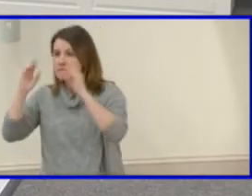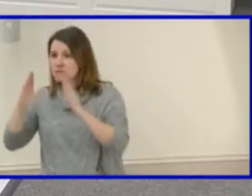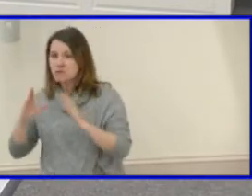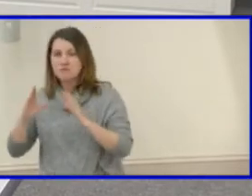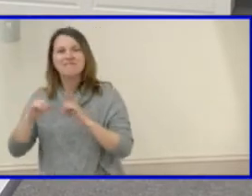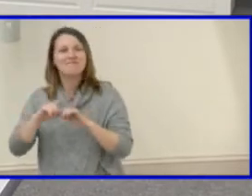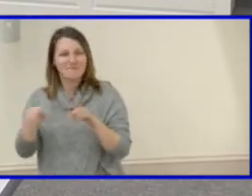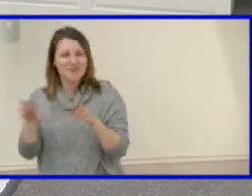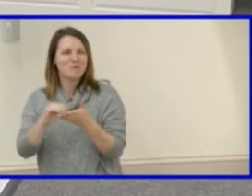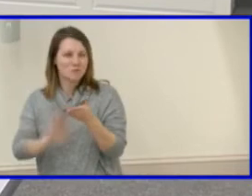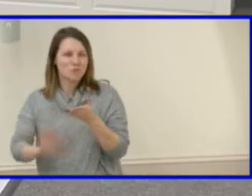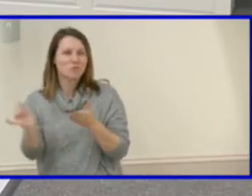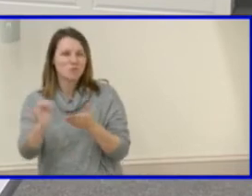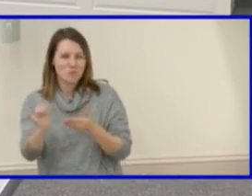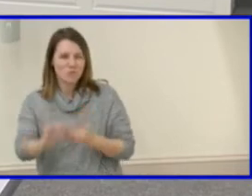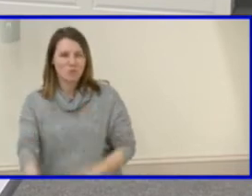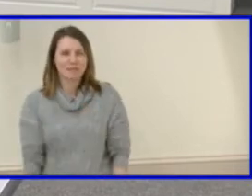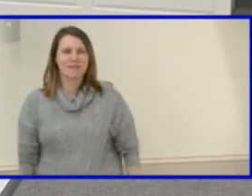Thank you, Dr. Hinton.